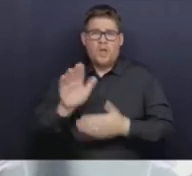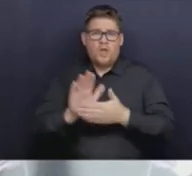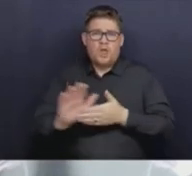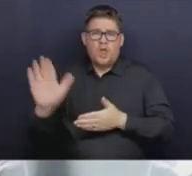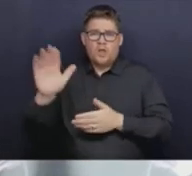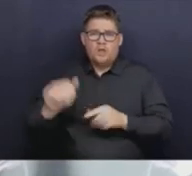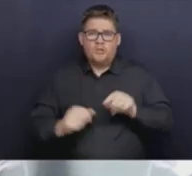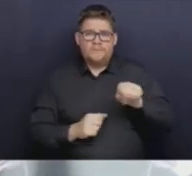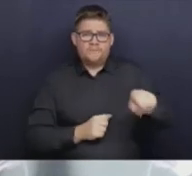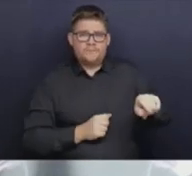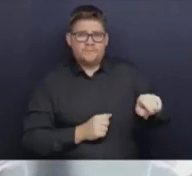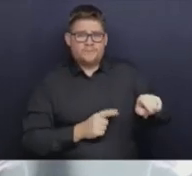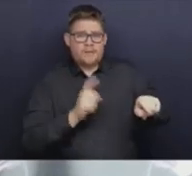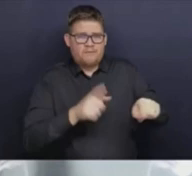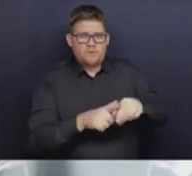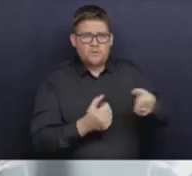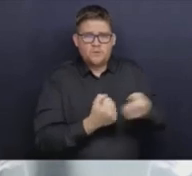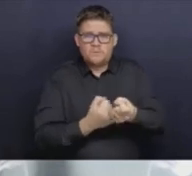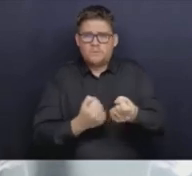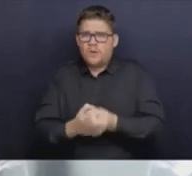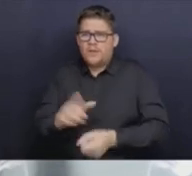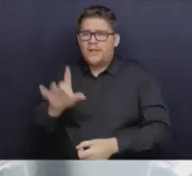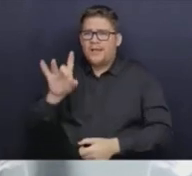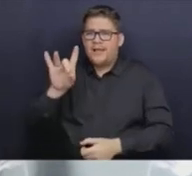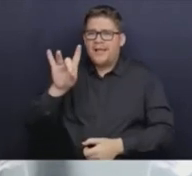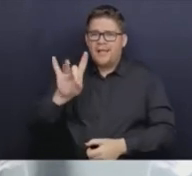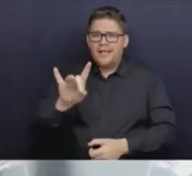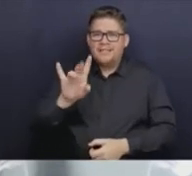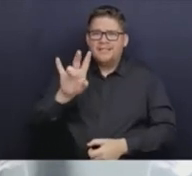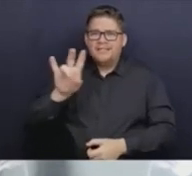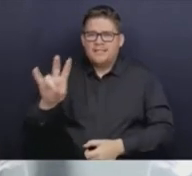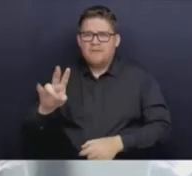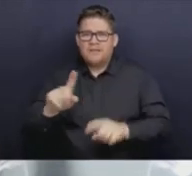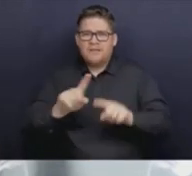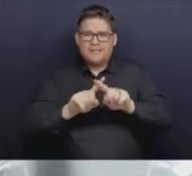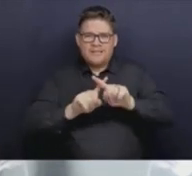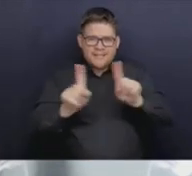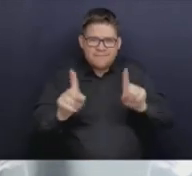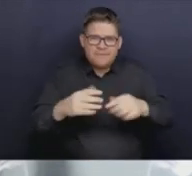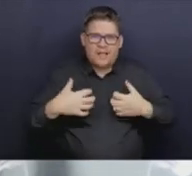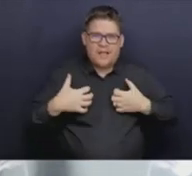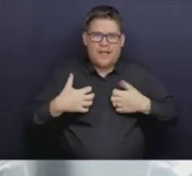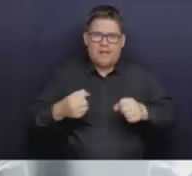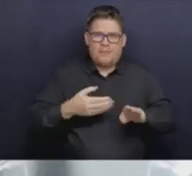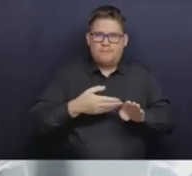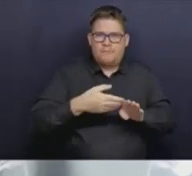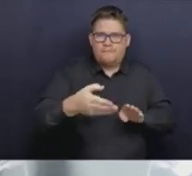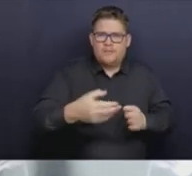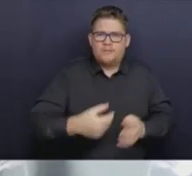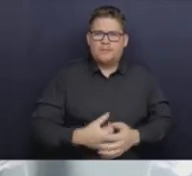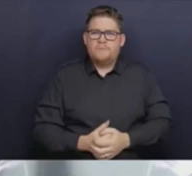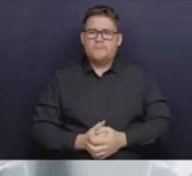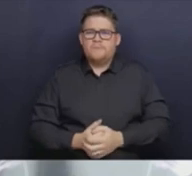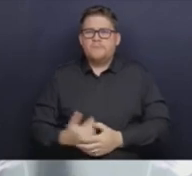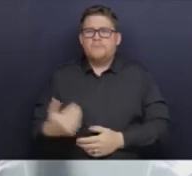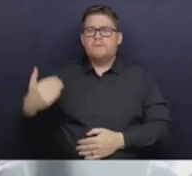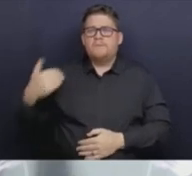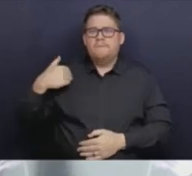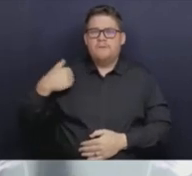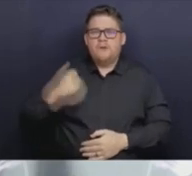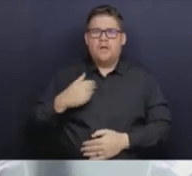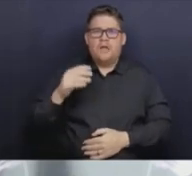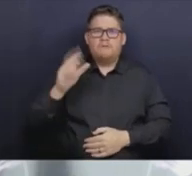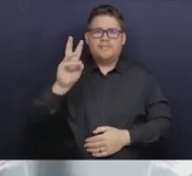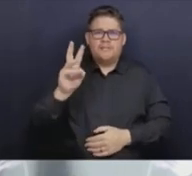with 87 providers. And so we are shifting that. That's our expectation. There'll be six colleges at the end of this process. And more